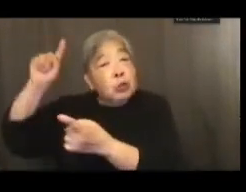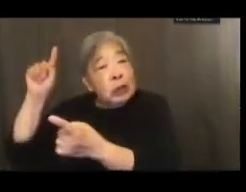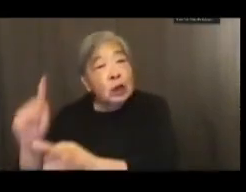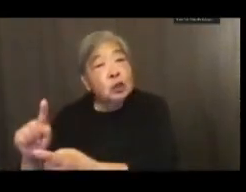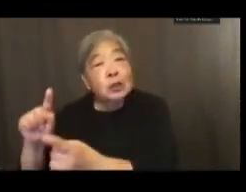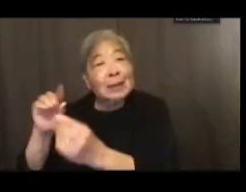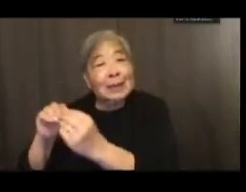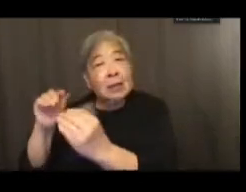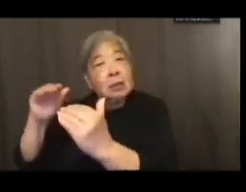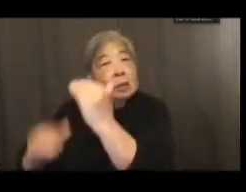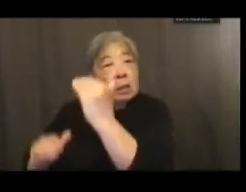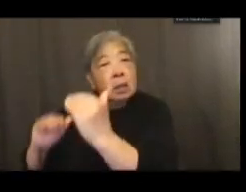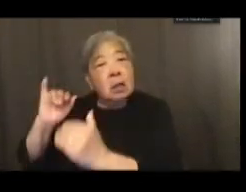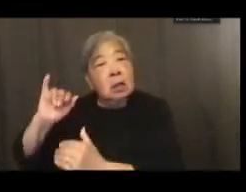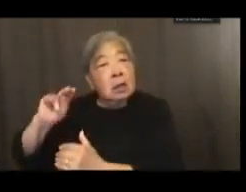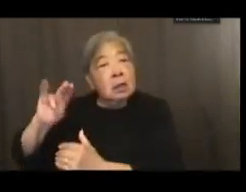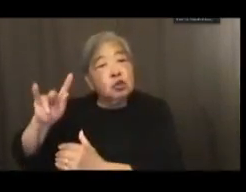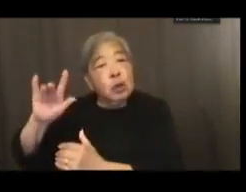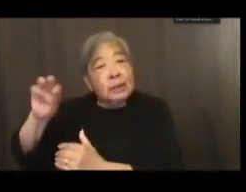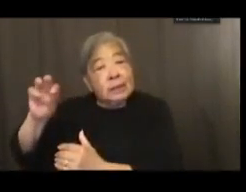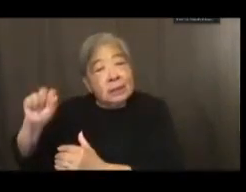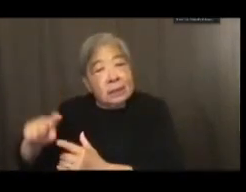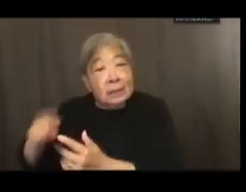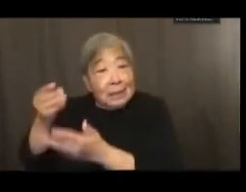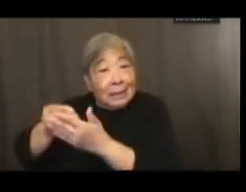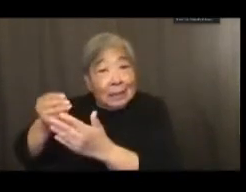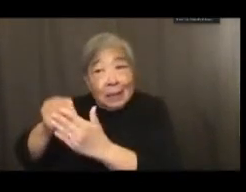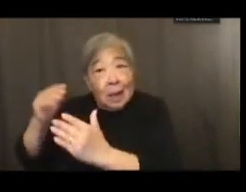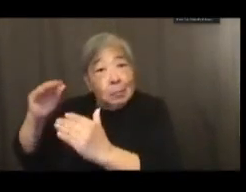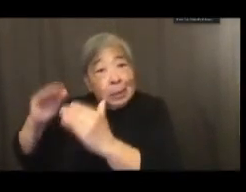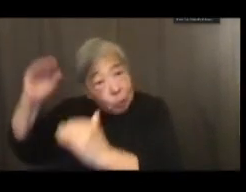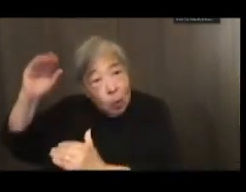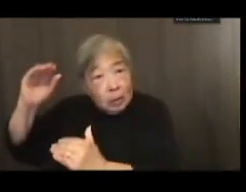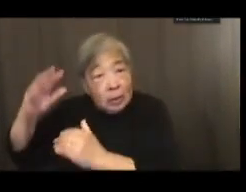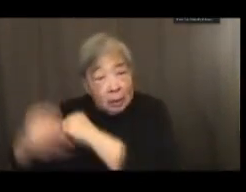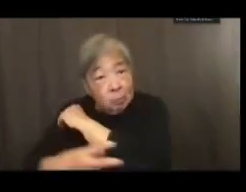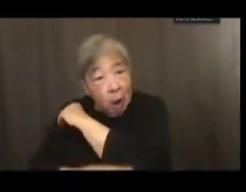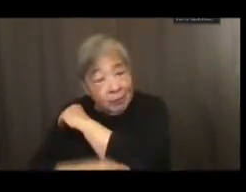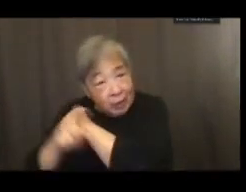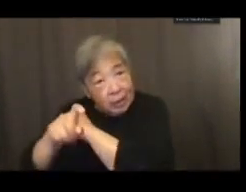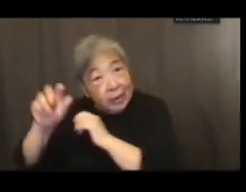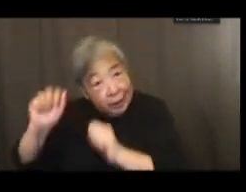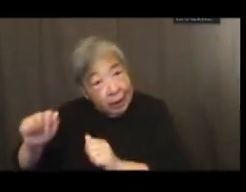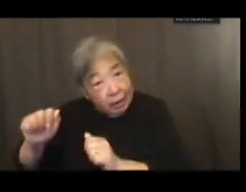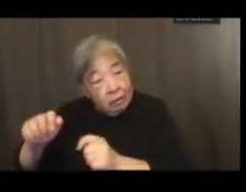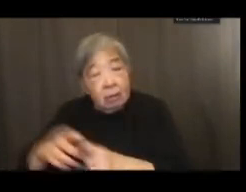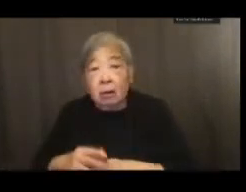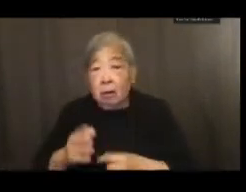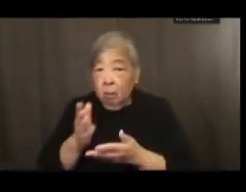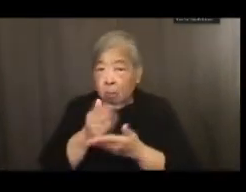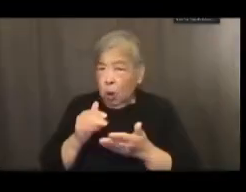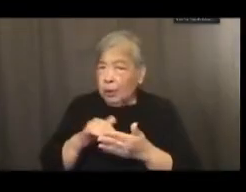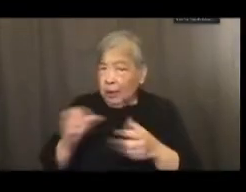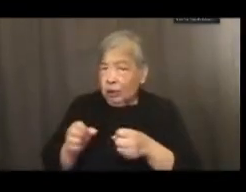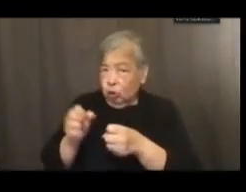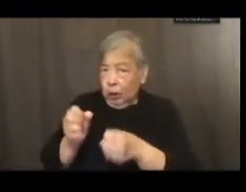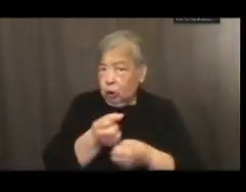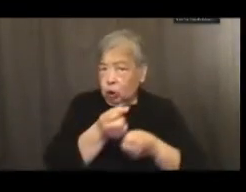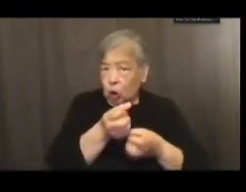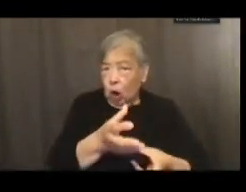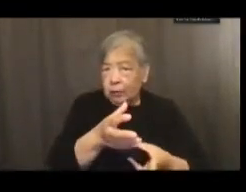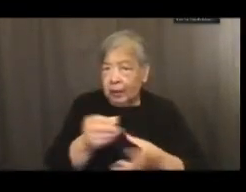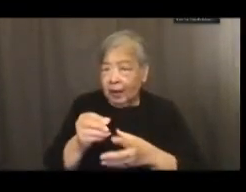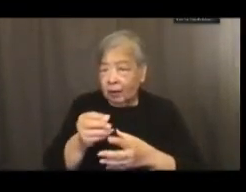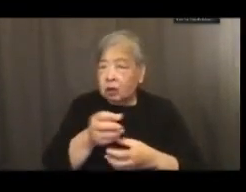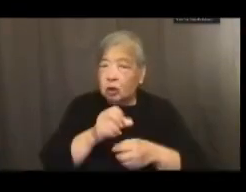economic inequality and poverty? As part of such a cause and effect strategy, will